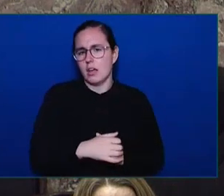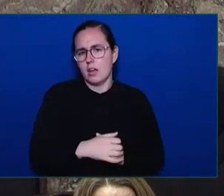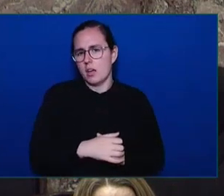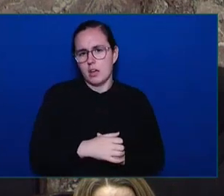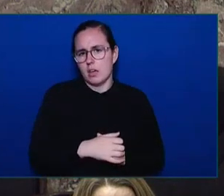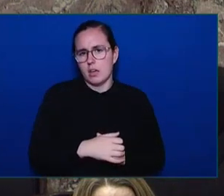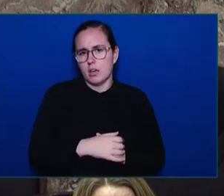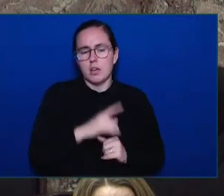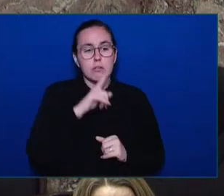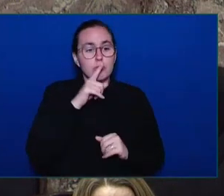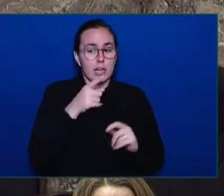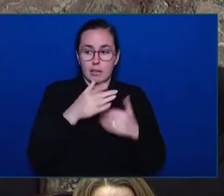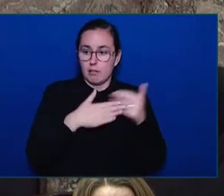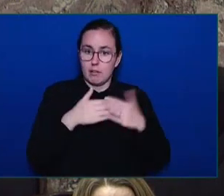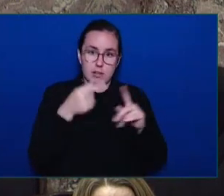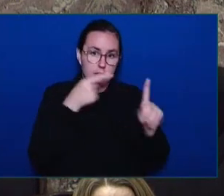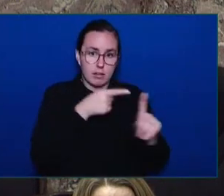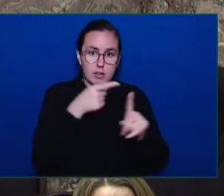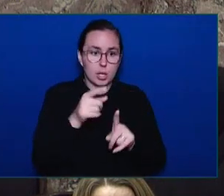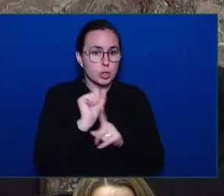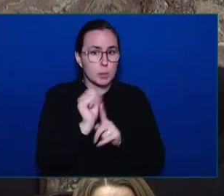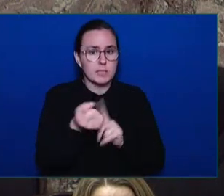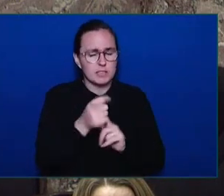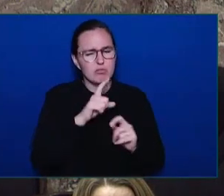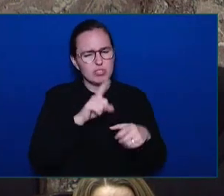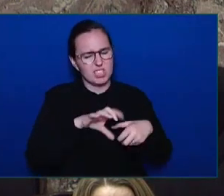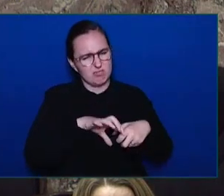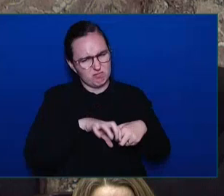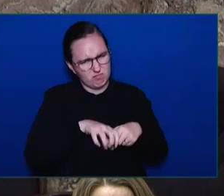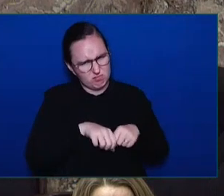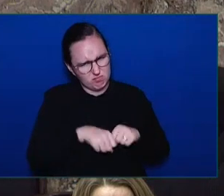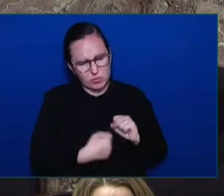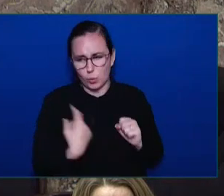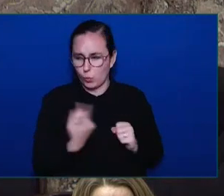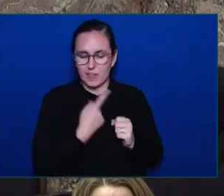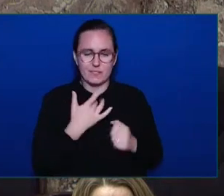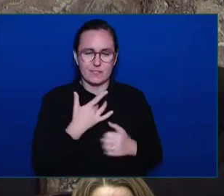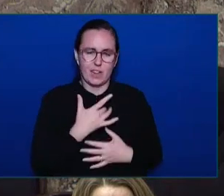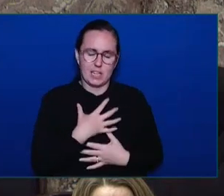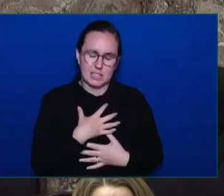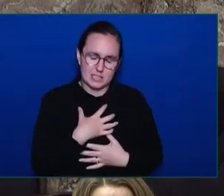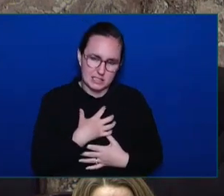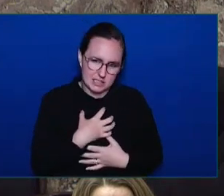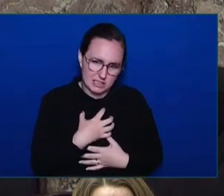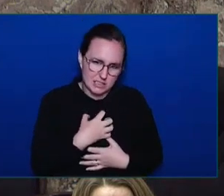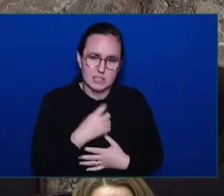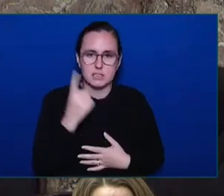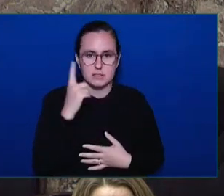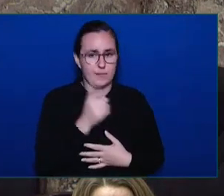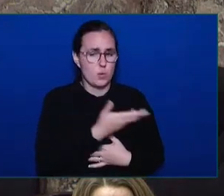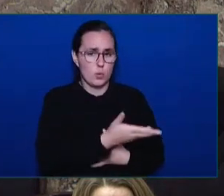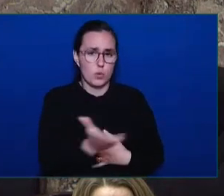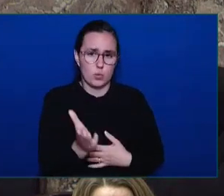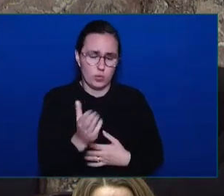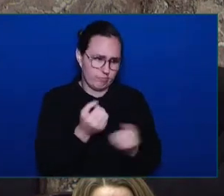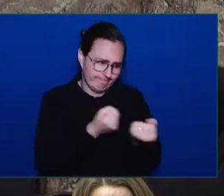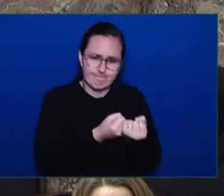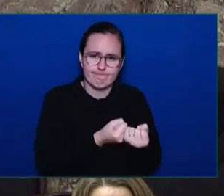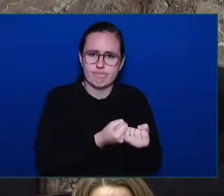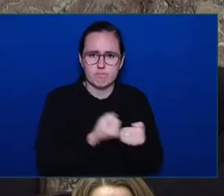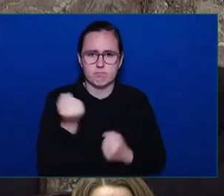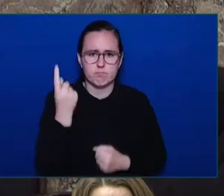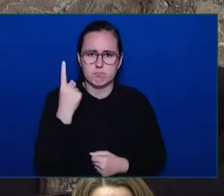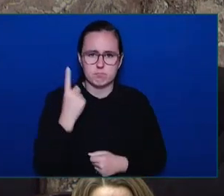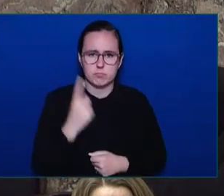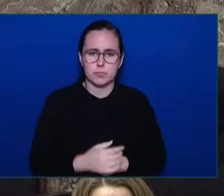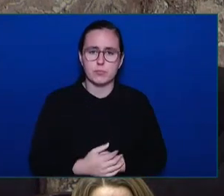can have, I think, the most profound sympathy and support. The people involved in the case mentioned by the Honourable Member,